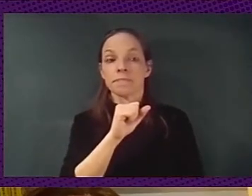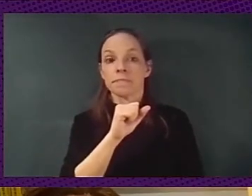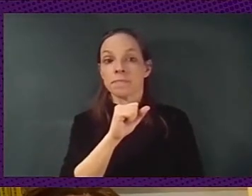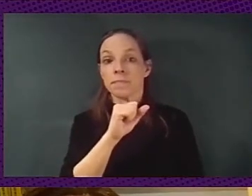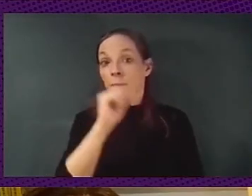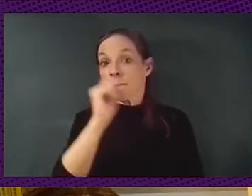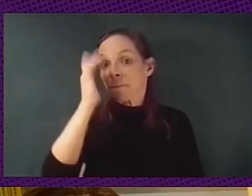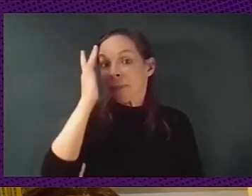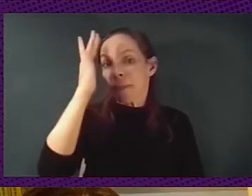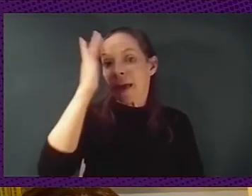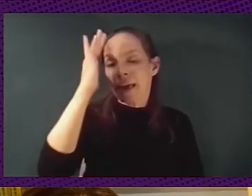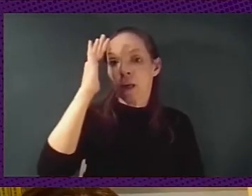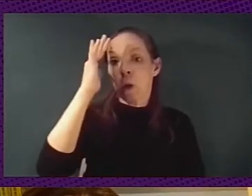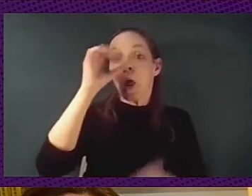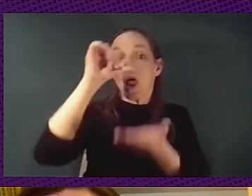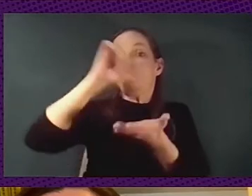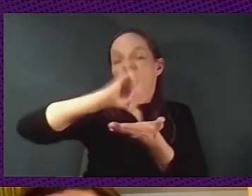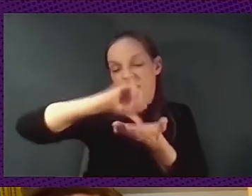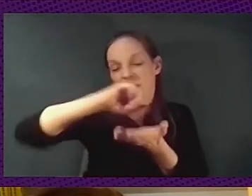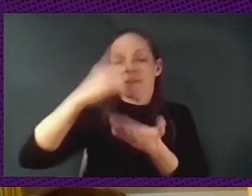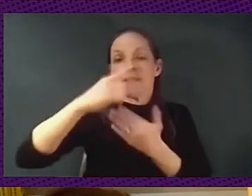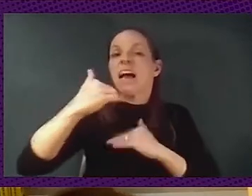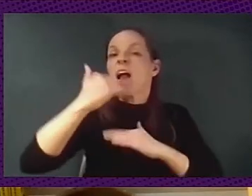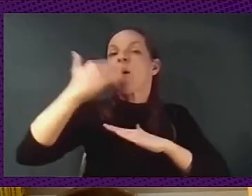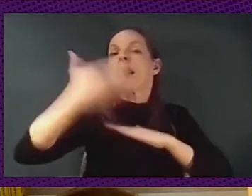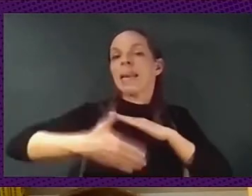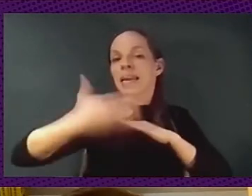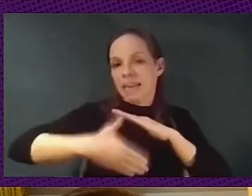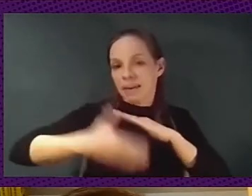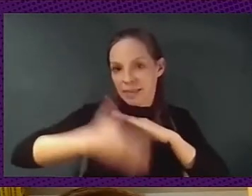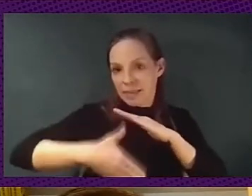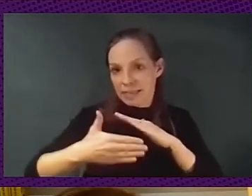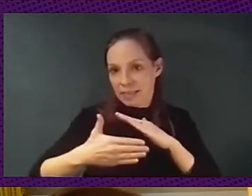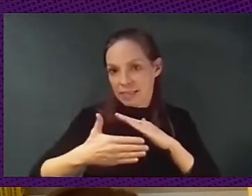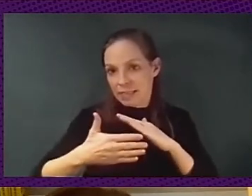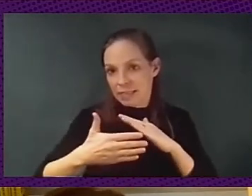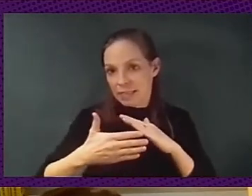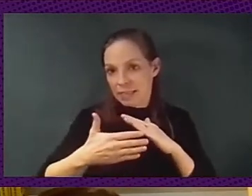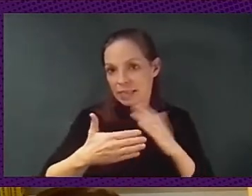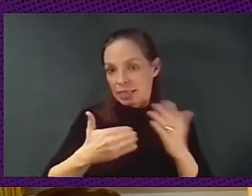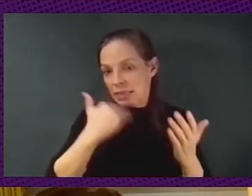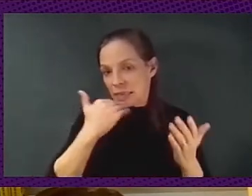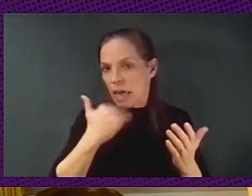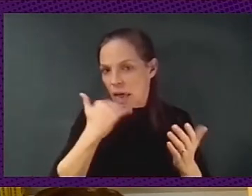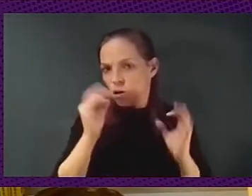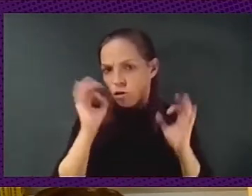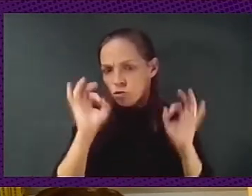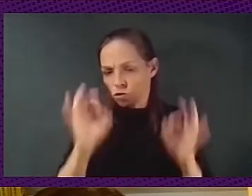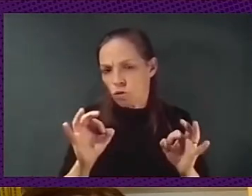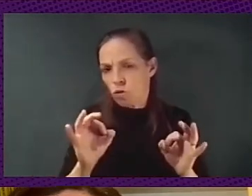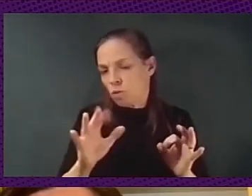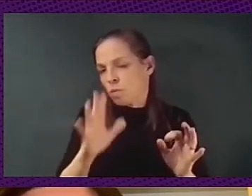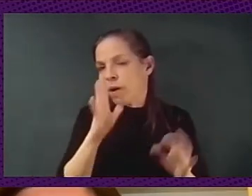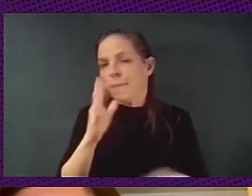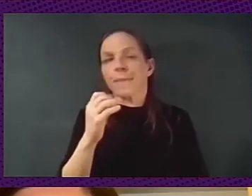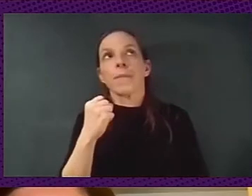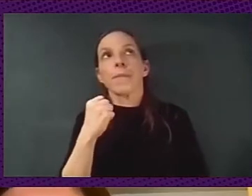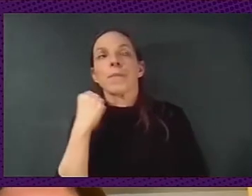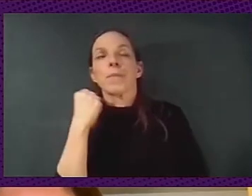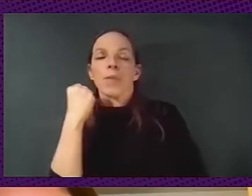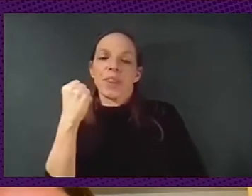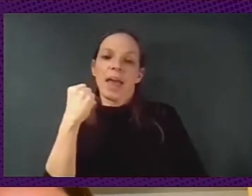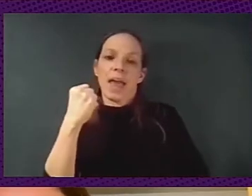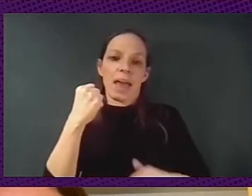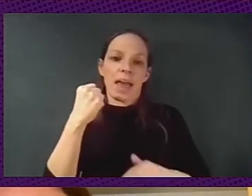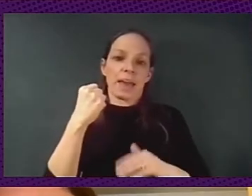in Spain, which we are seeing right now in the context of the Coronavirus, we are seeing like telephonic ever draw up, pushing very,